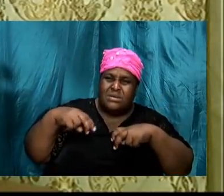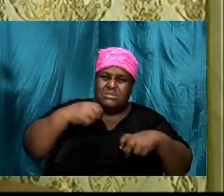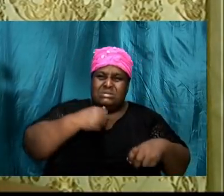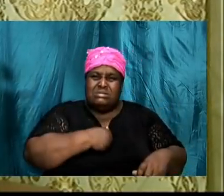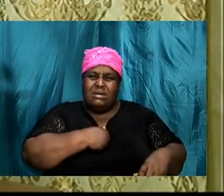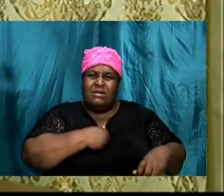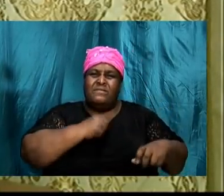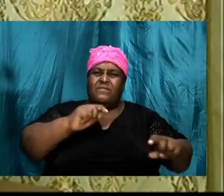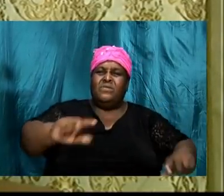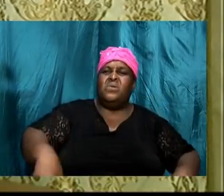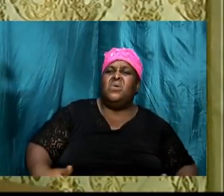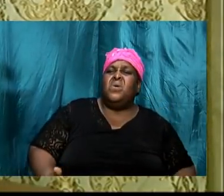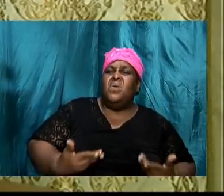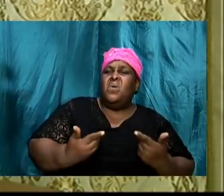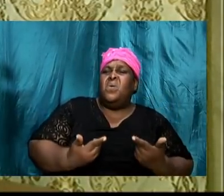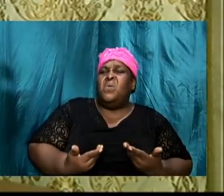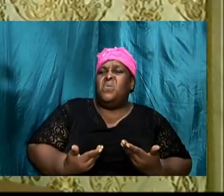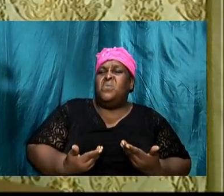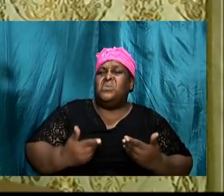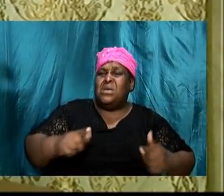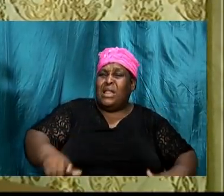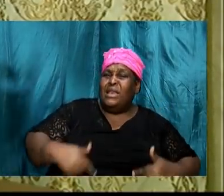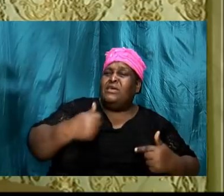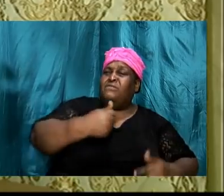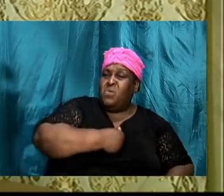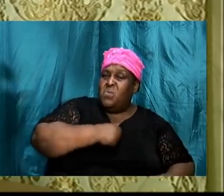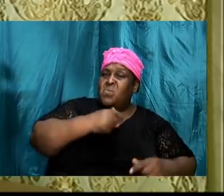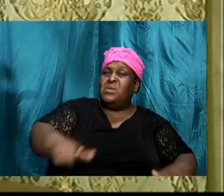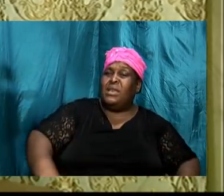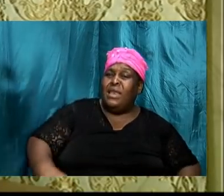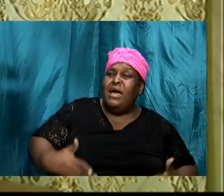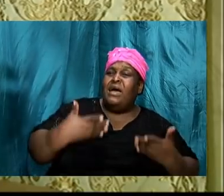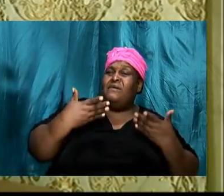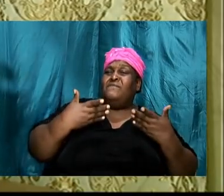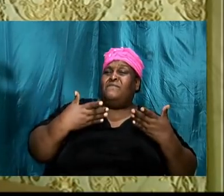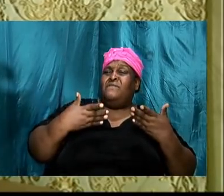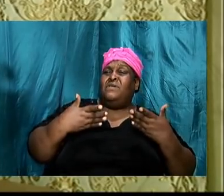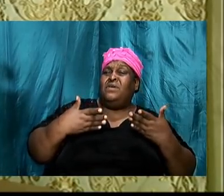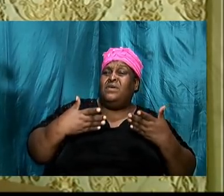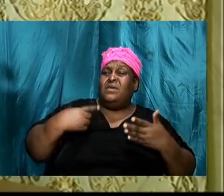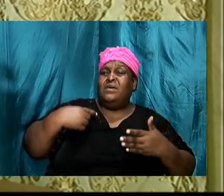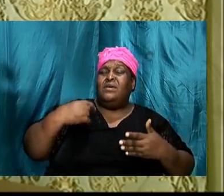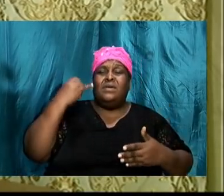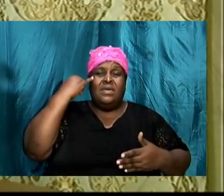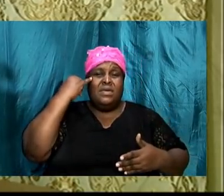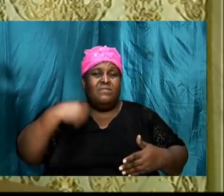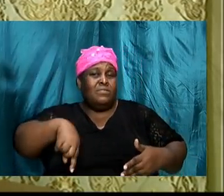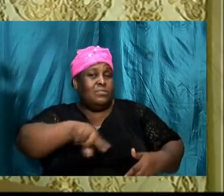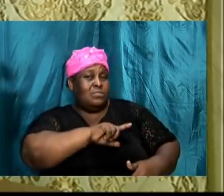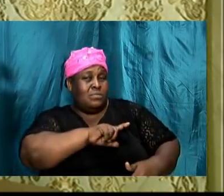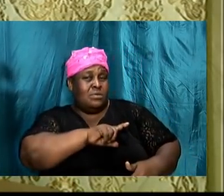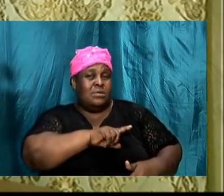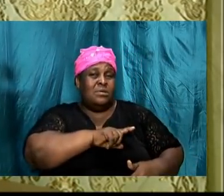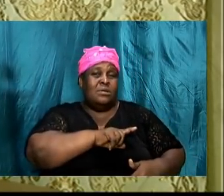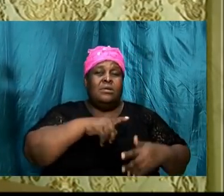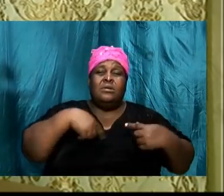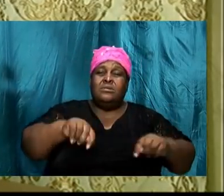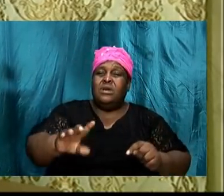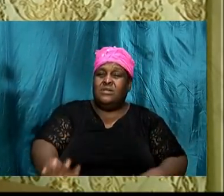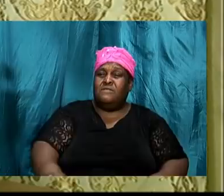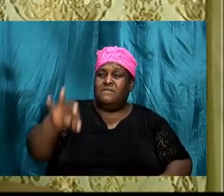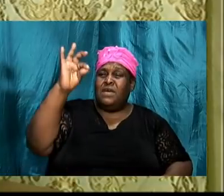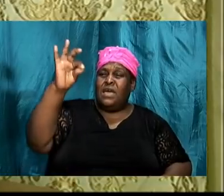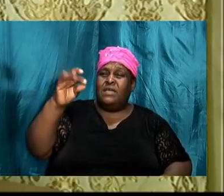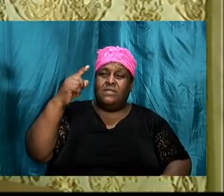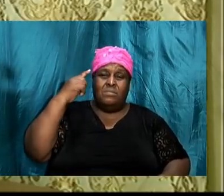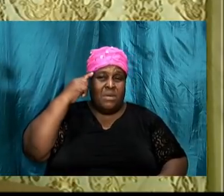live our lives. You know, if we try to find the mind of God, you know, as it pertains to how we